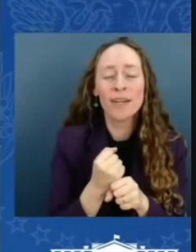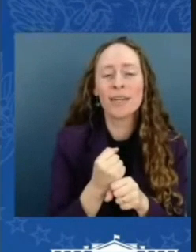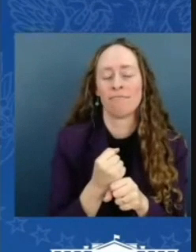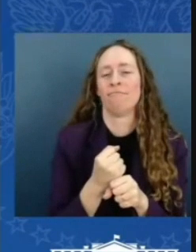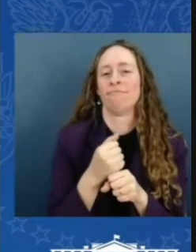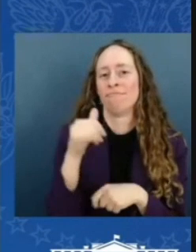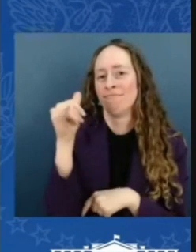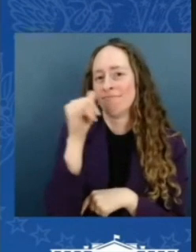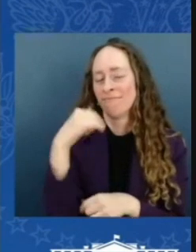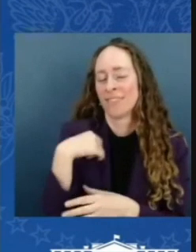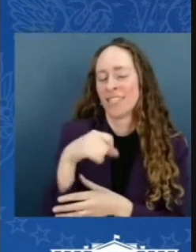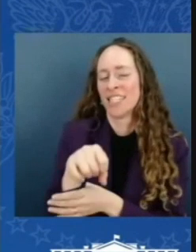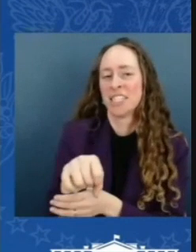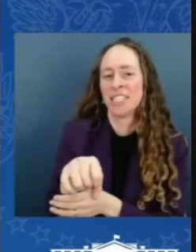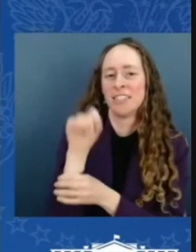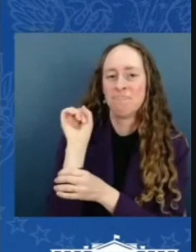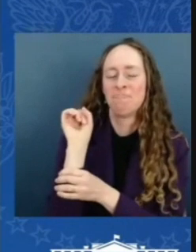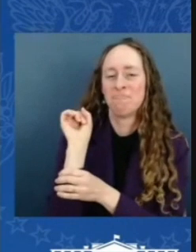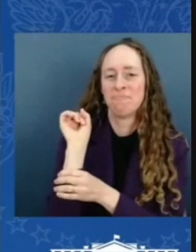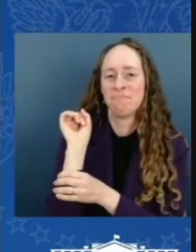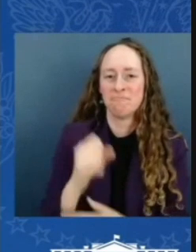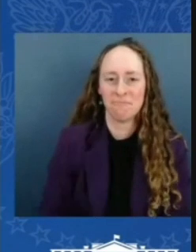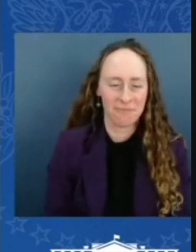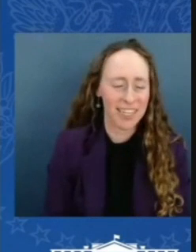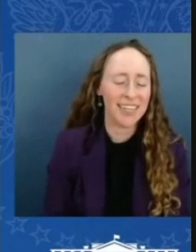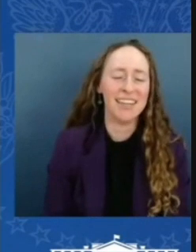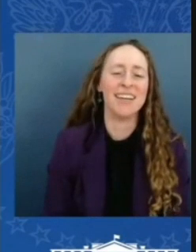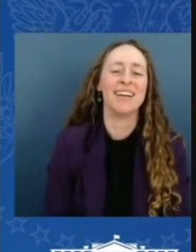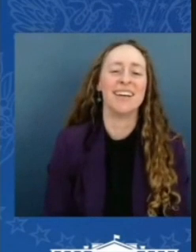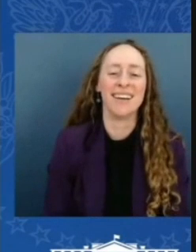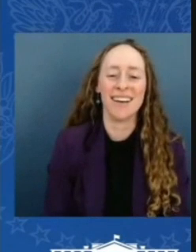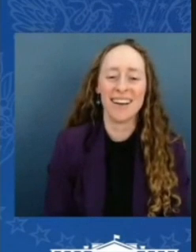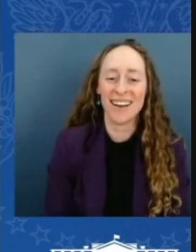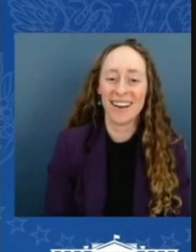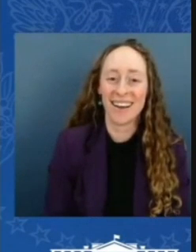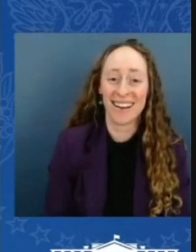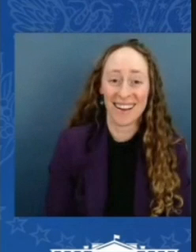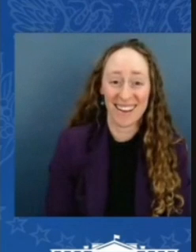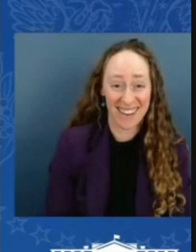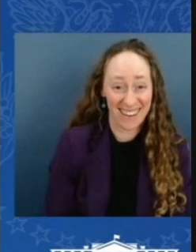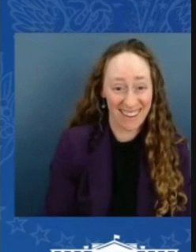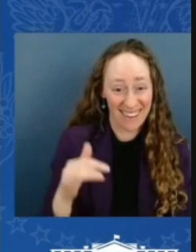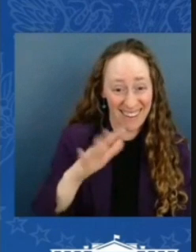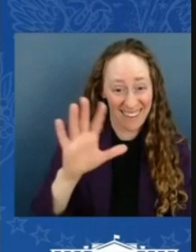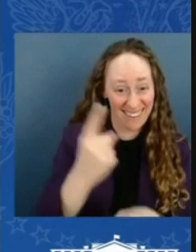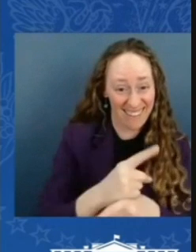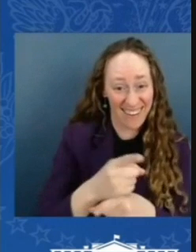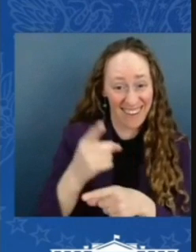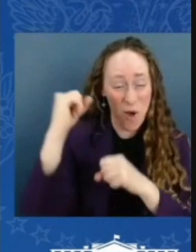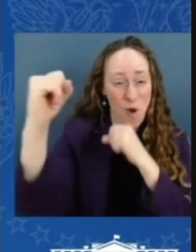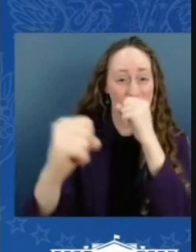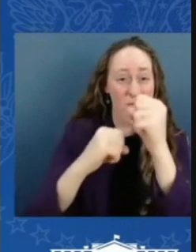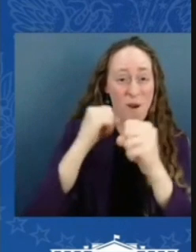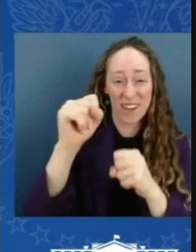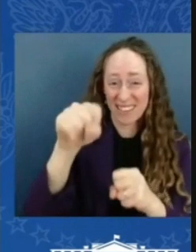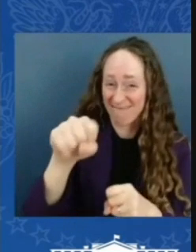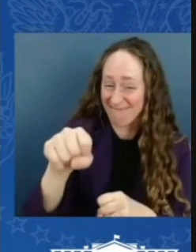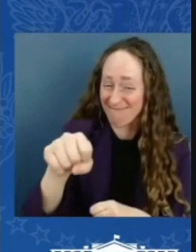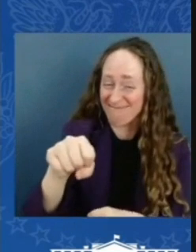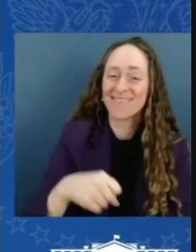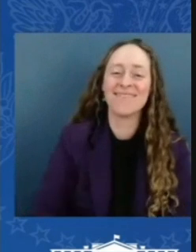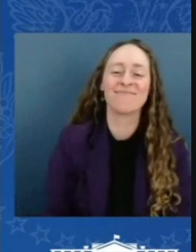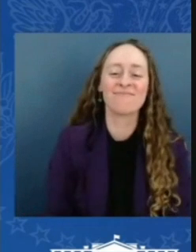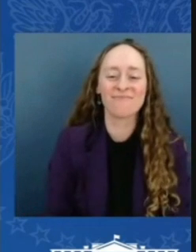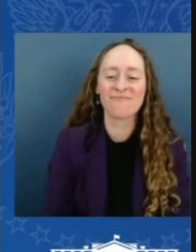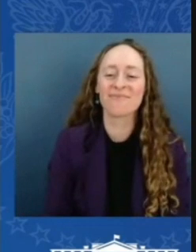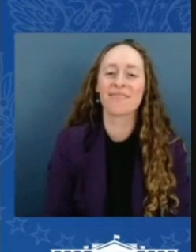You got it, kids. You're back there going. You're right. Just the 10th team ever to go undefeated in women's